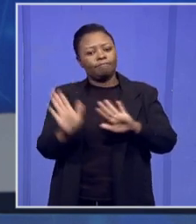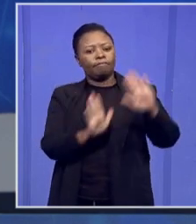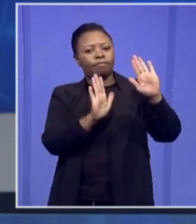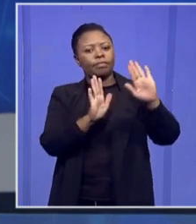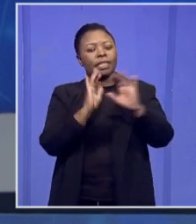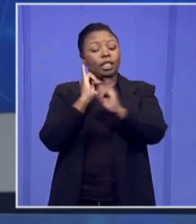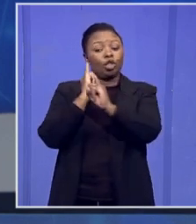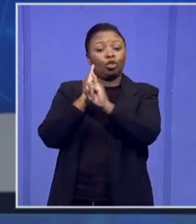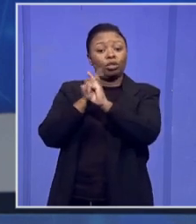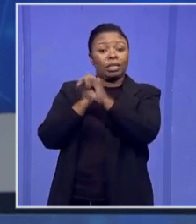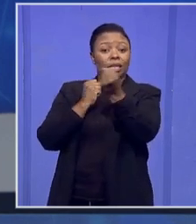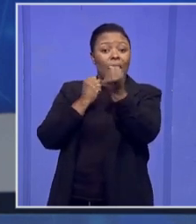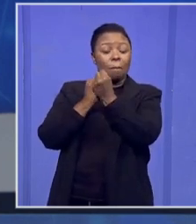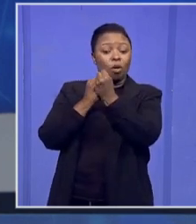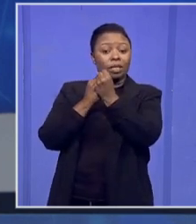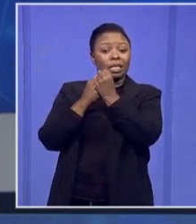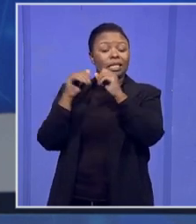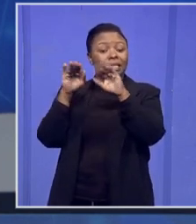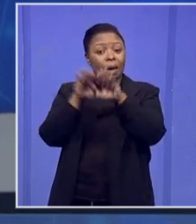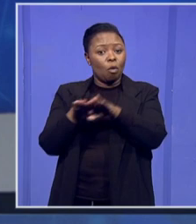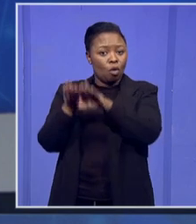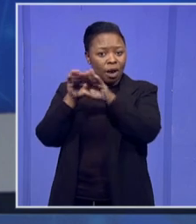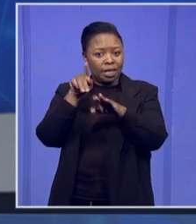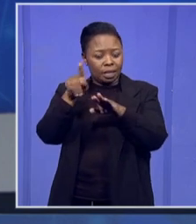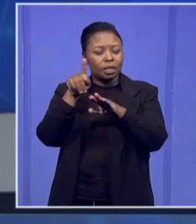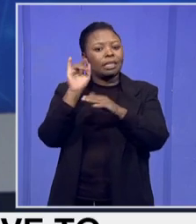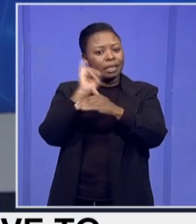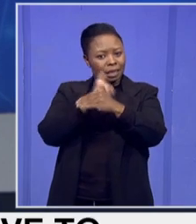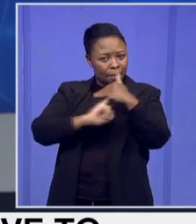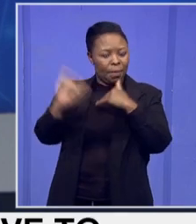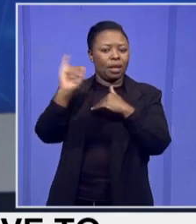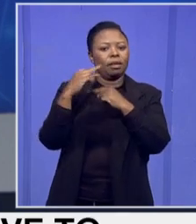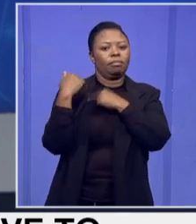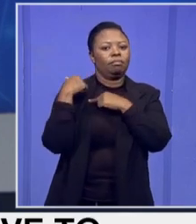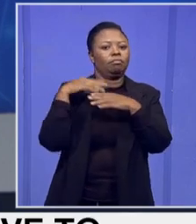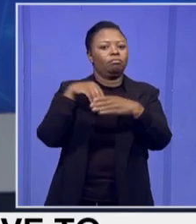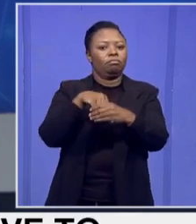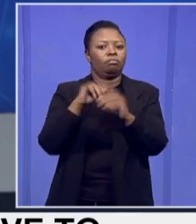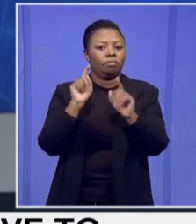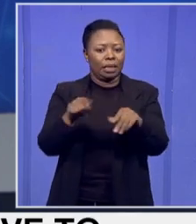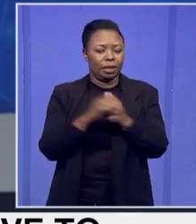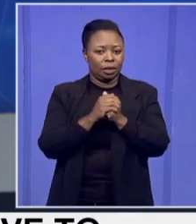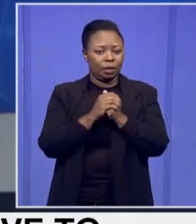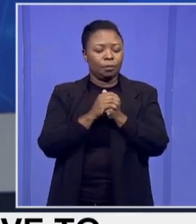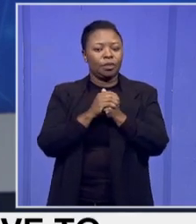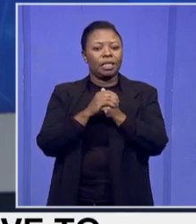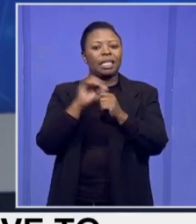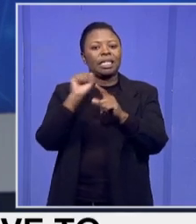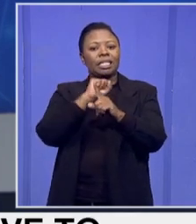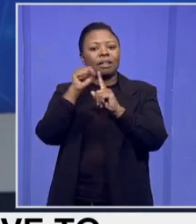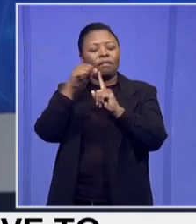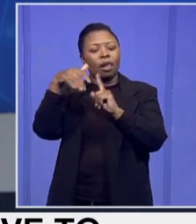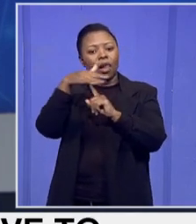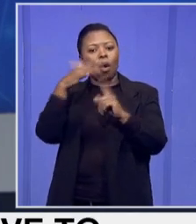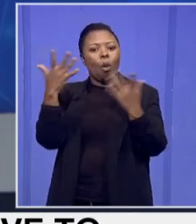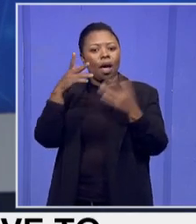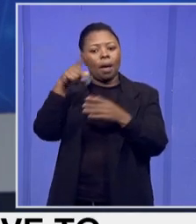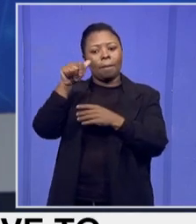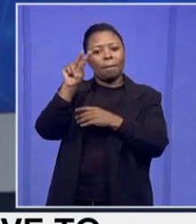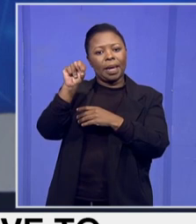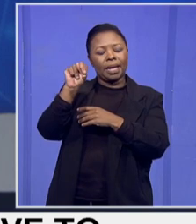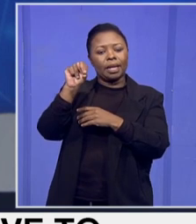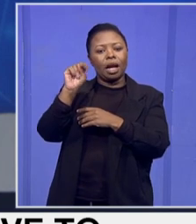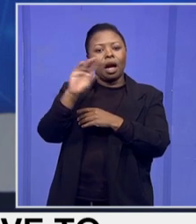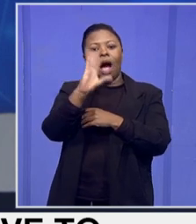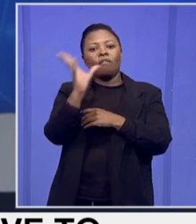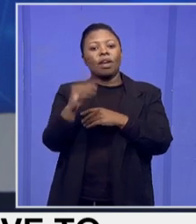democracy are independent are now held accountable. Dalsab addressed a civil society at the Pan-African Parliament in Midrand here